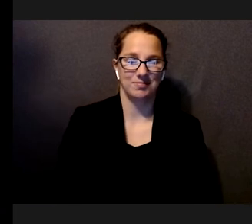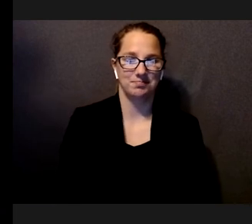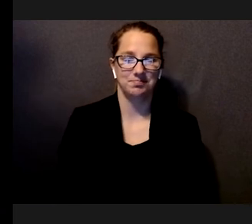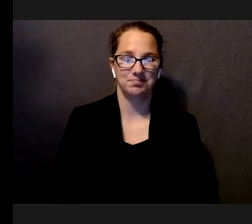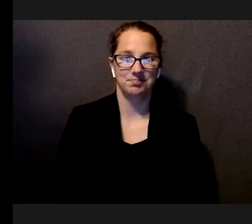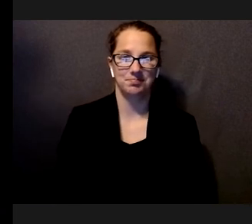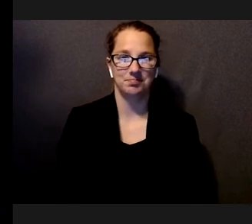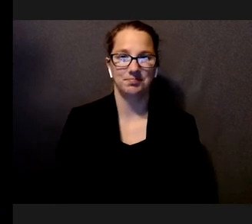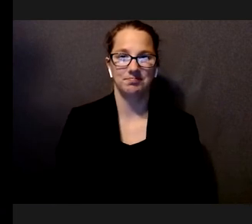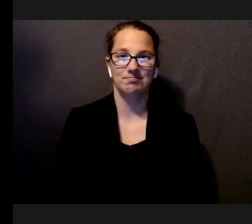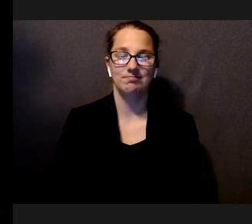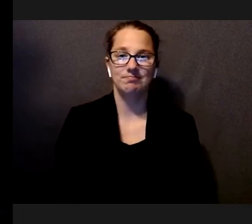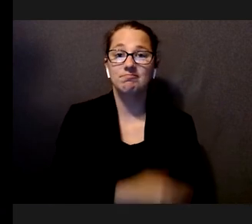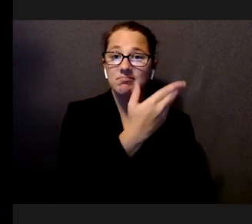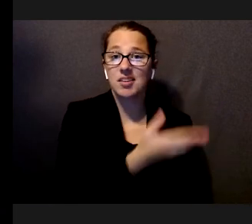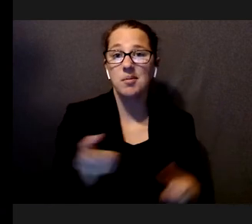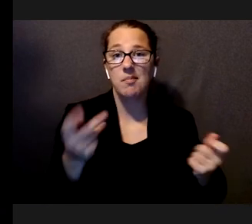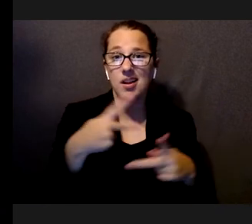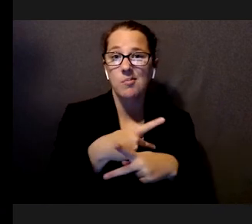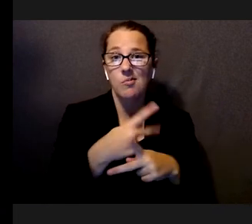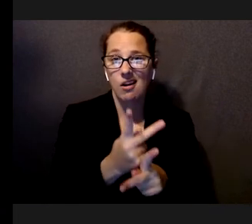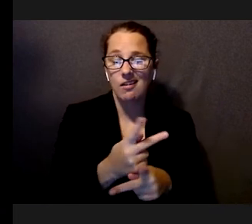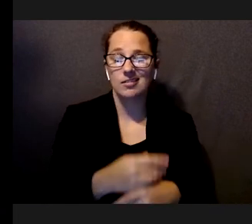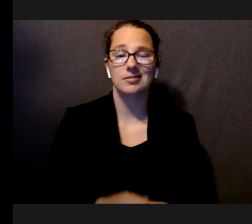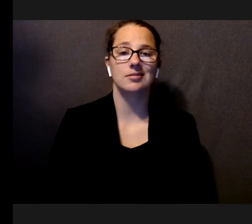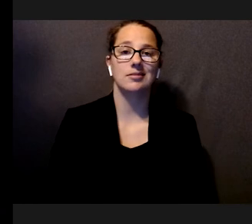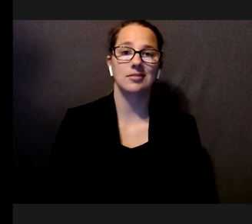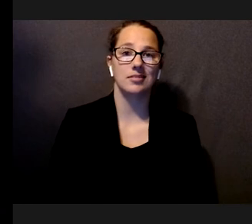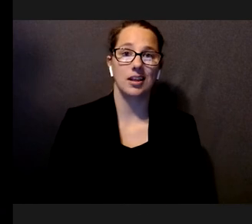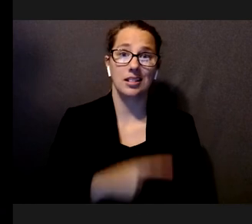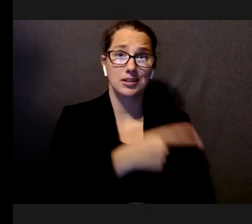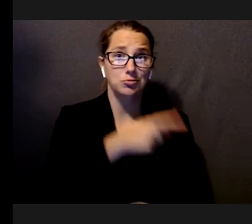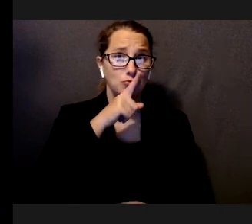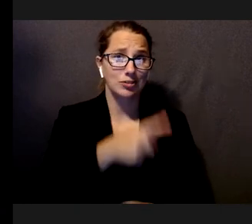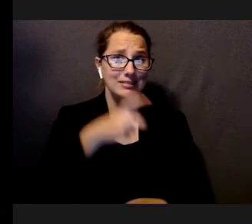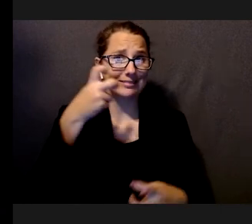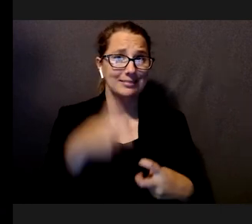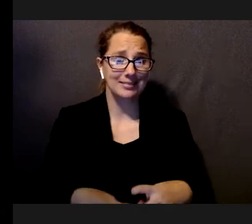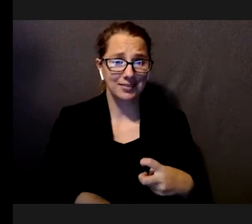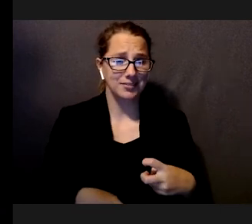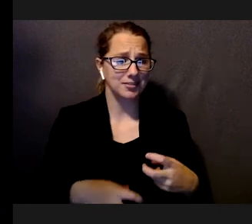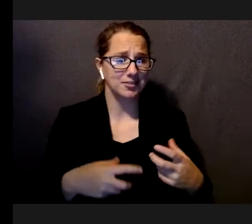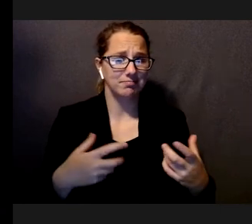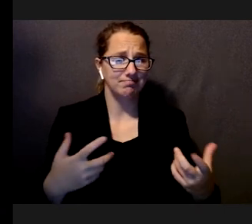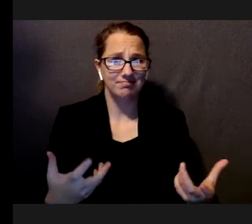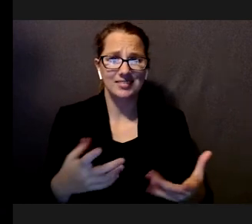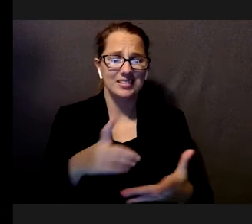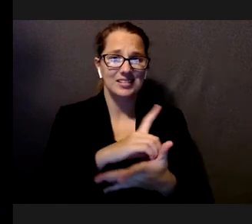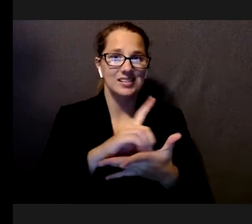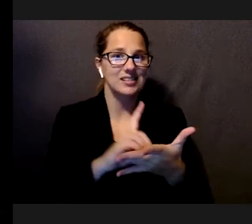So, here are a bunch of products on a set of shelves, and it's actually really difficult to